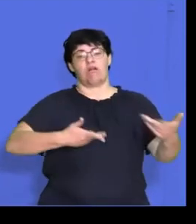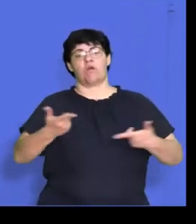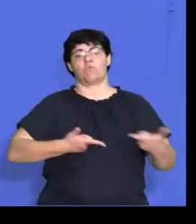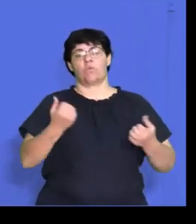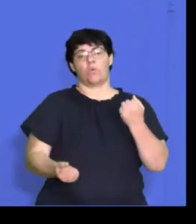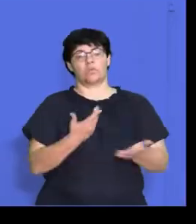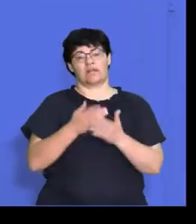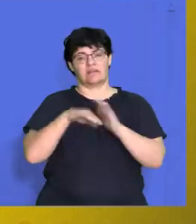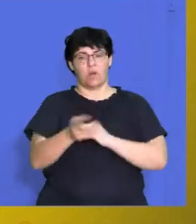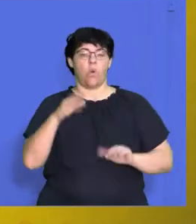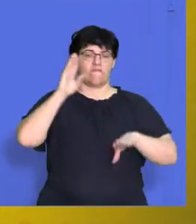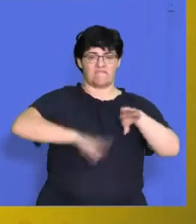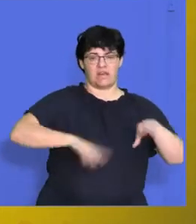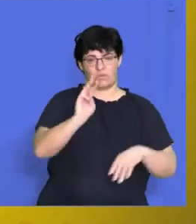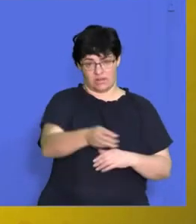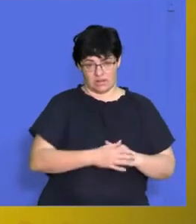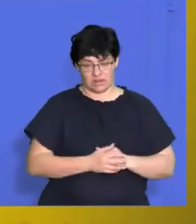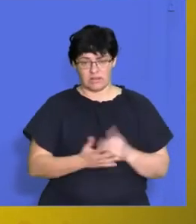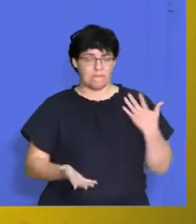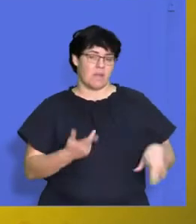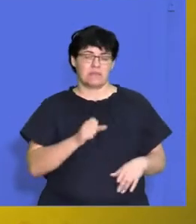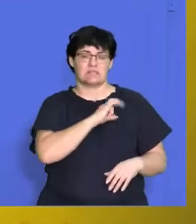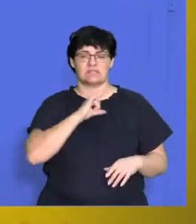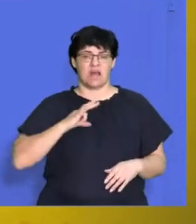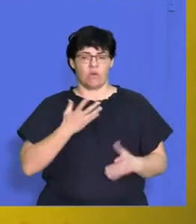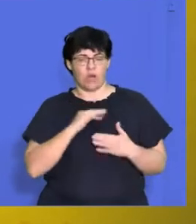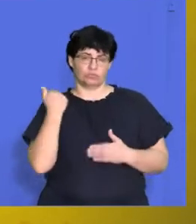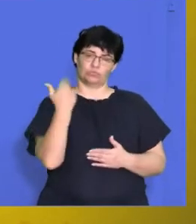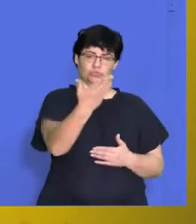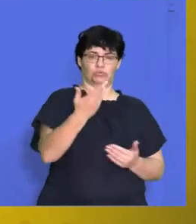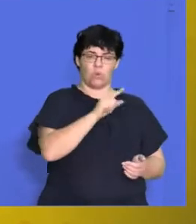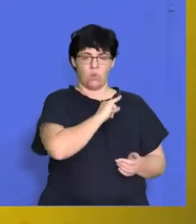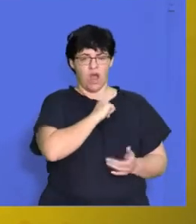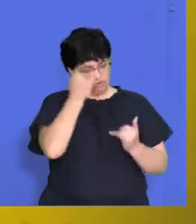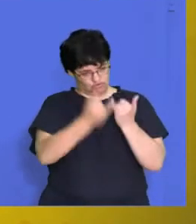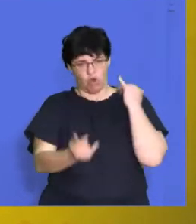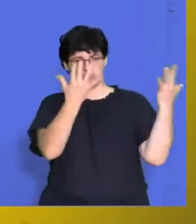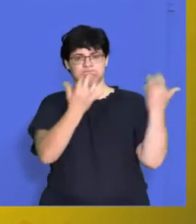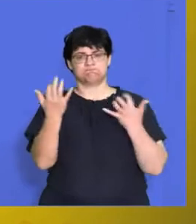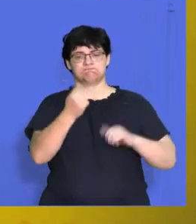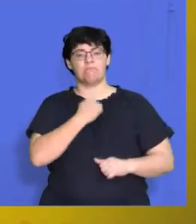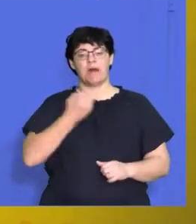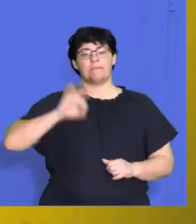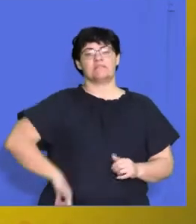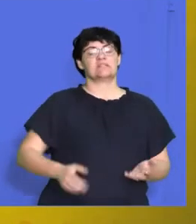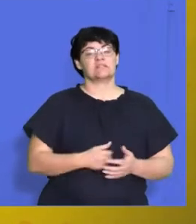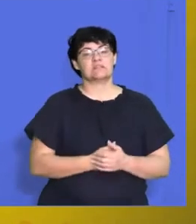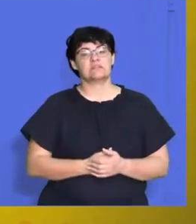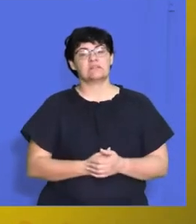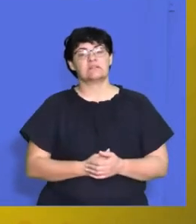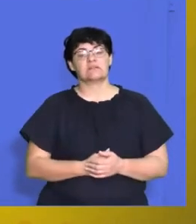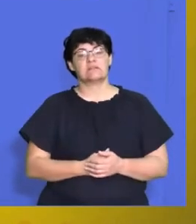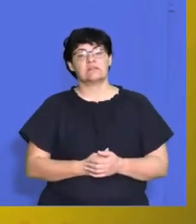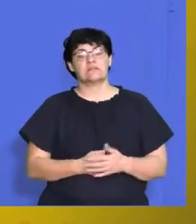So maybe we're going to have one of our employees that's going to want to sue us because we gave out the wrong